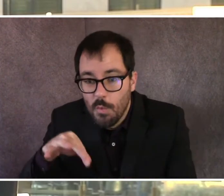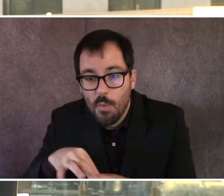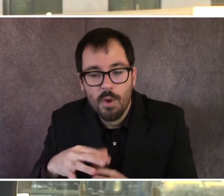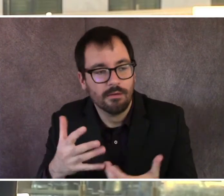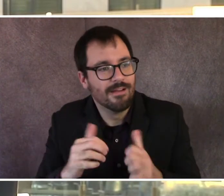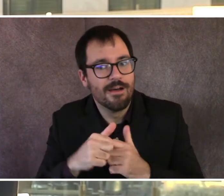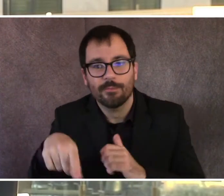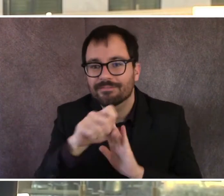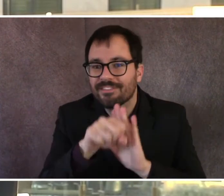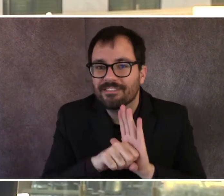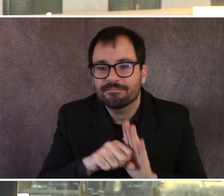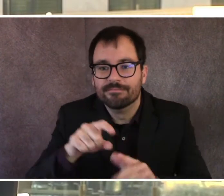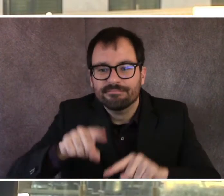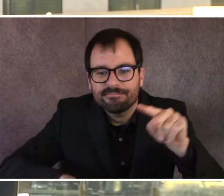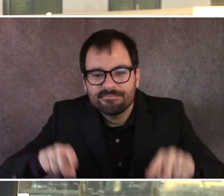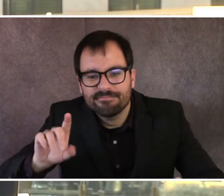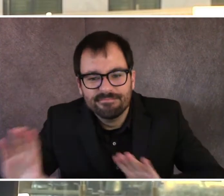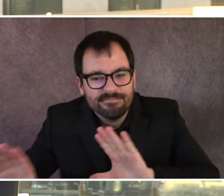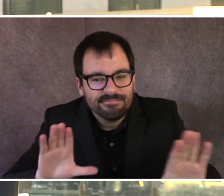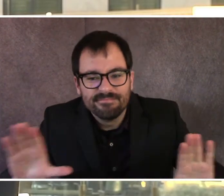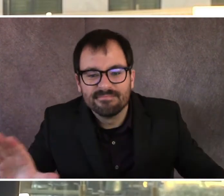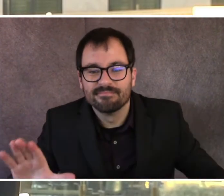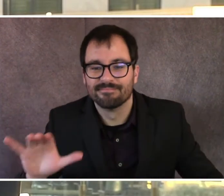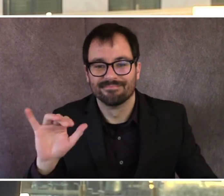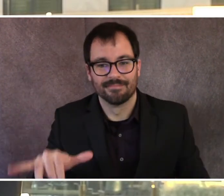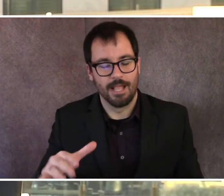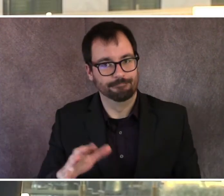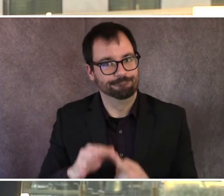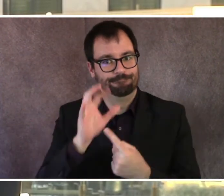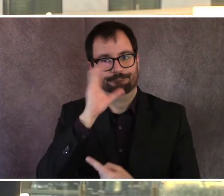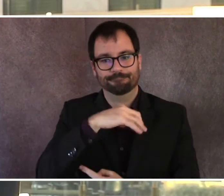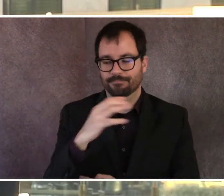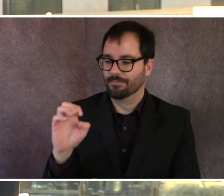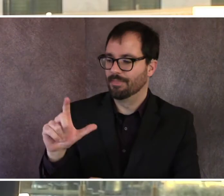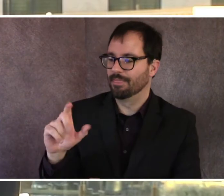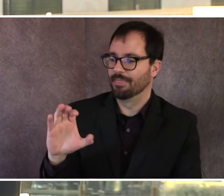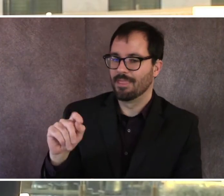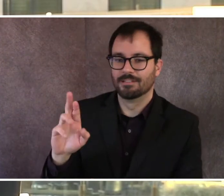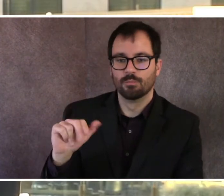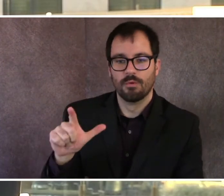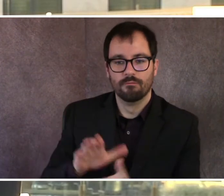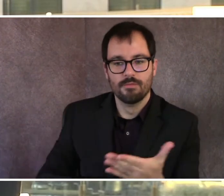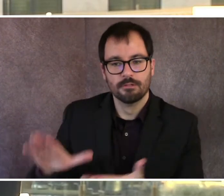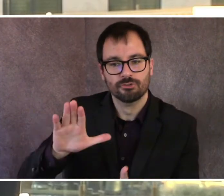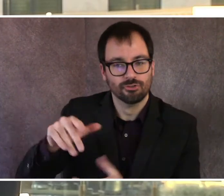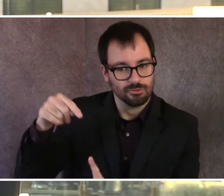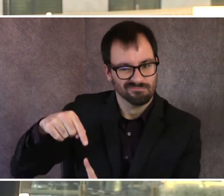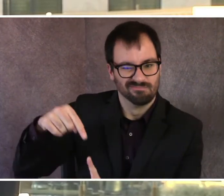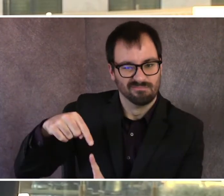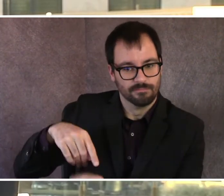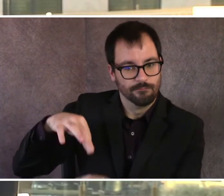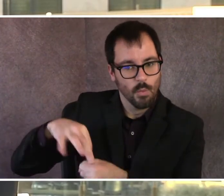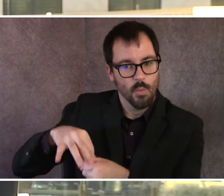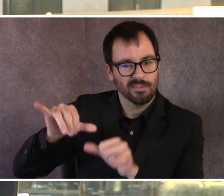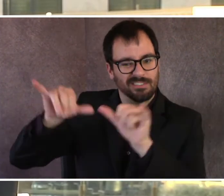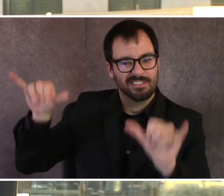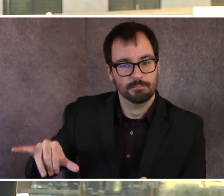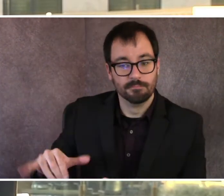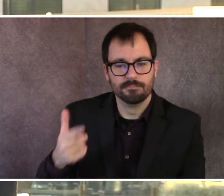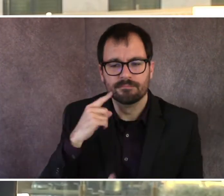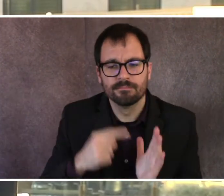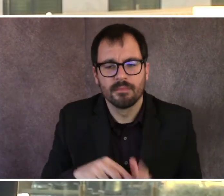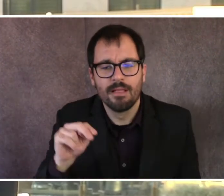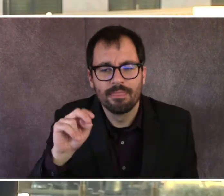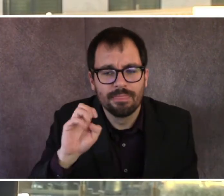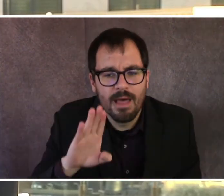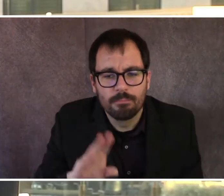it unique, even with the electoral college. mean, I think it was, uh, Nebraska and, um, and Maine, you know, you win the state, you don't necessarily get the electoral college. There's